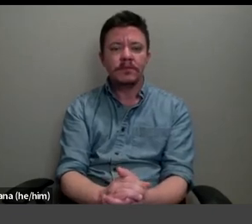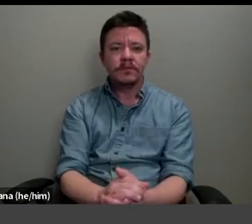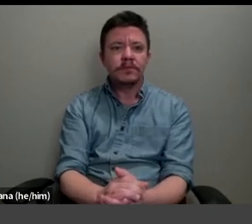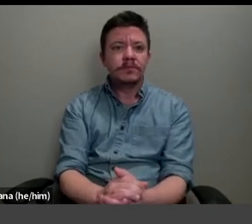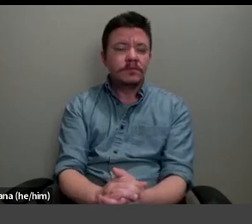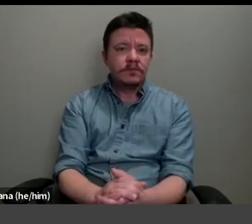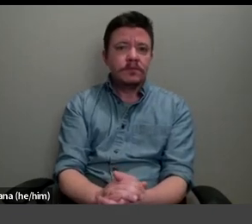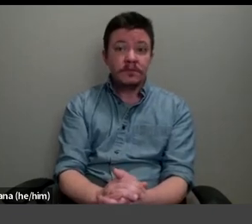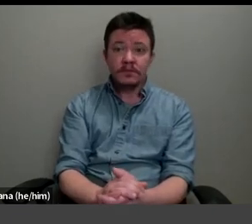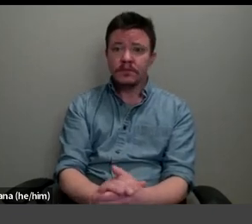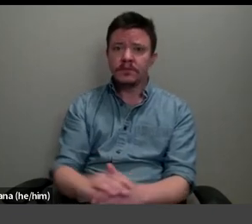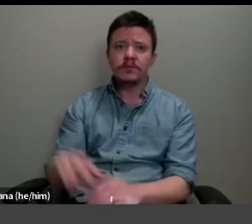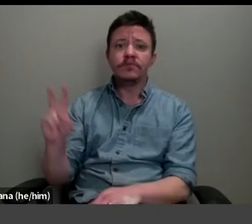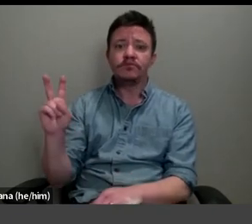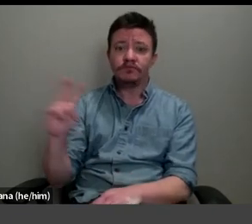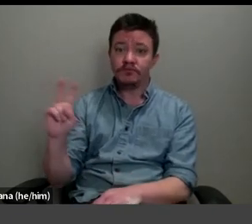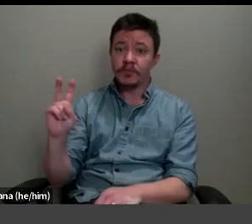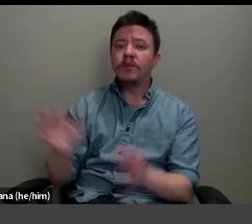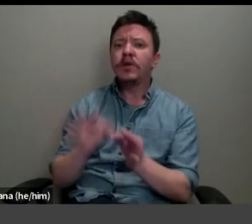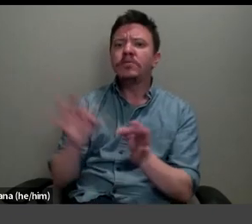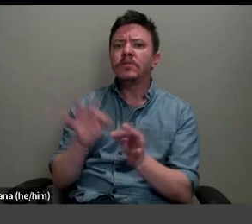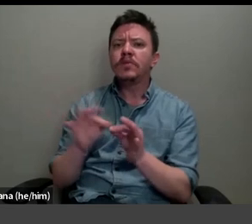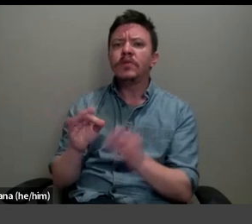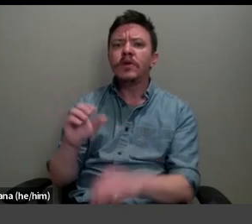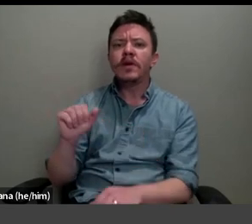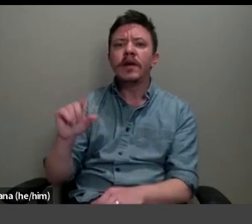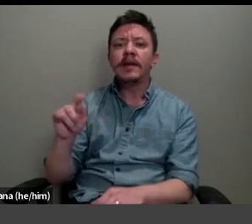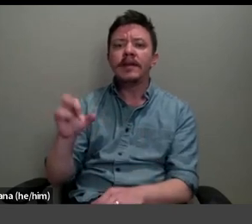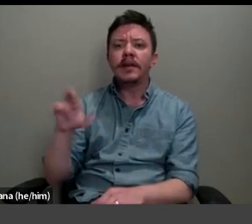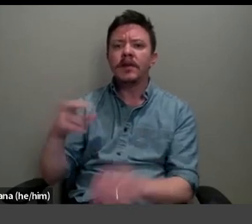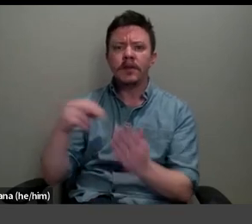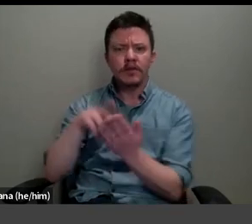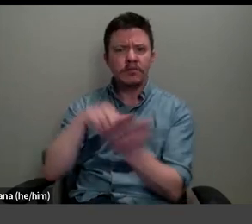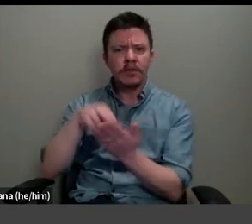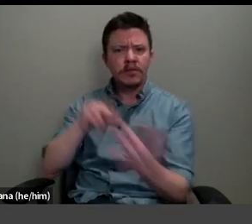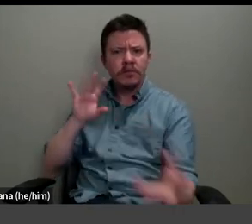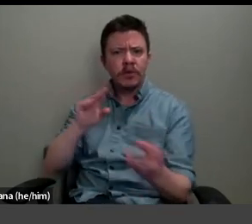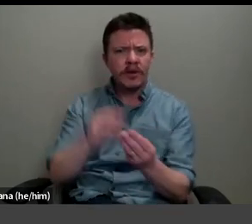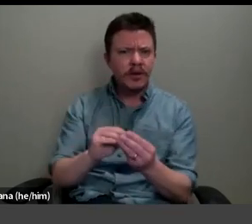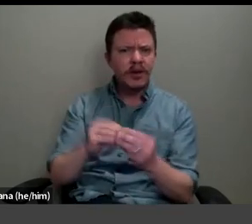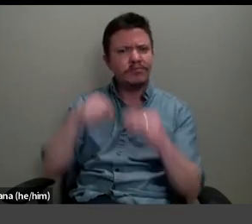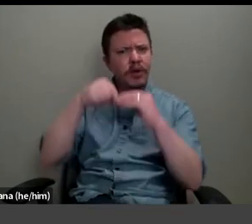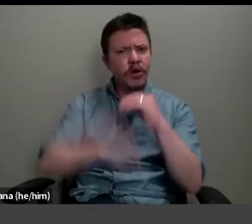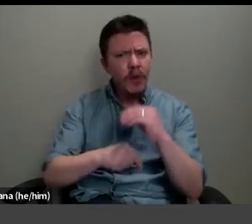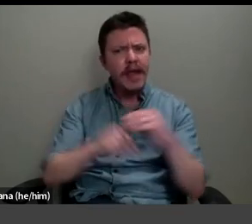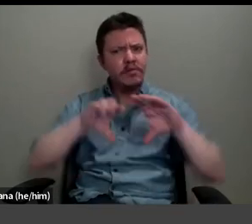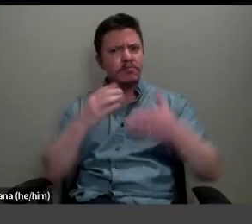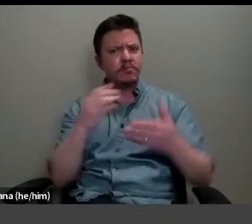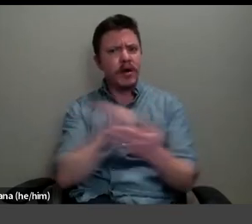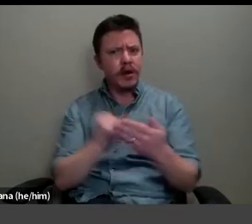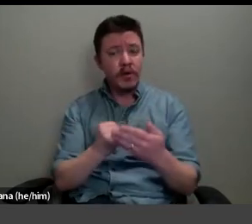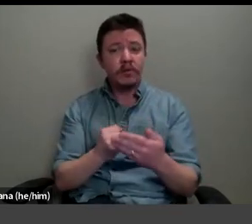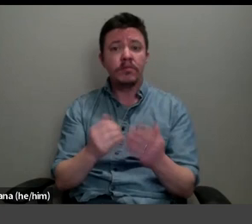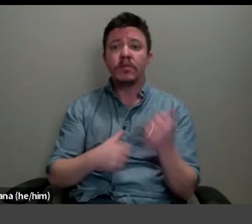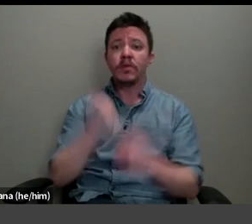We are sewing atelier paintings constitute a coherent body of work plugged directly, and in my opinion